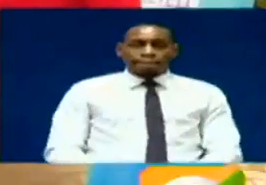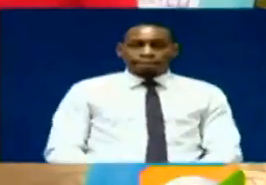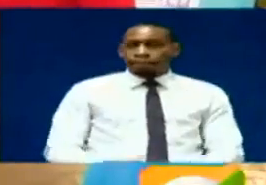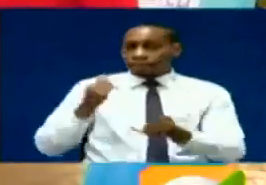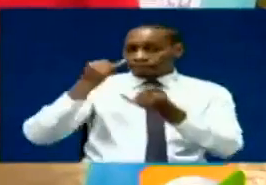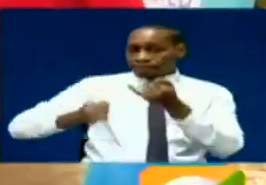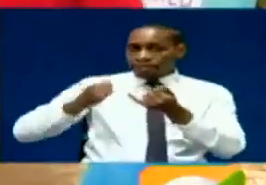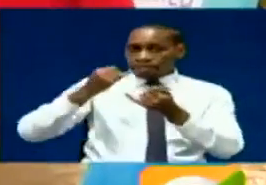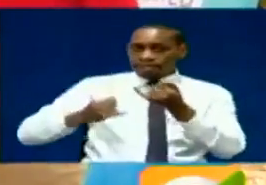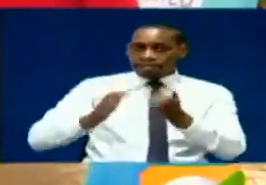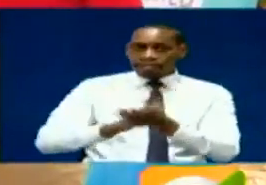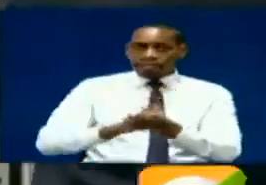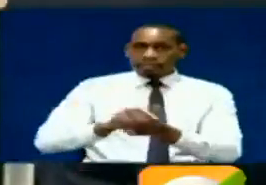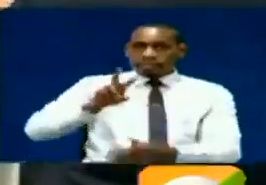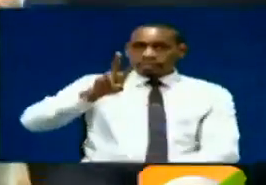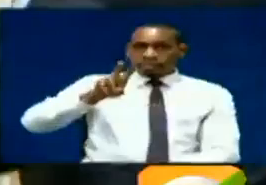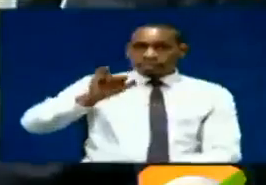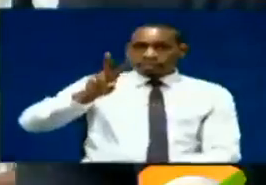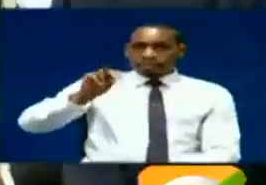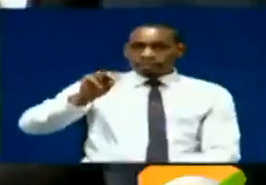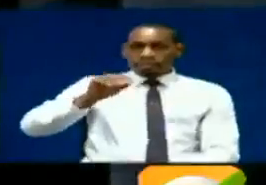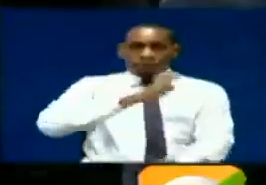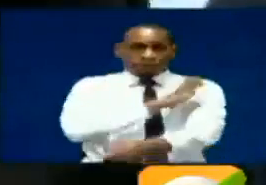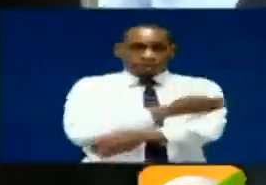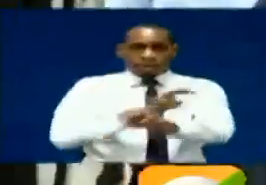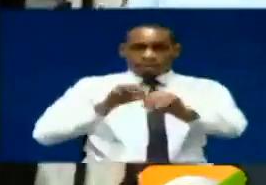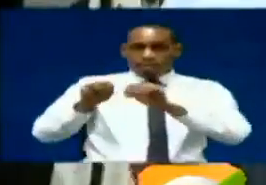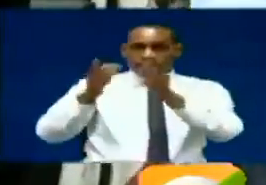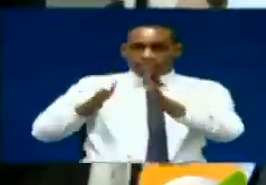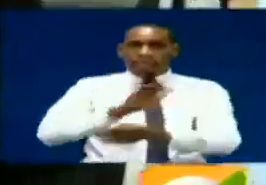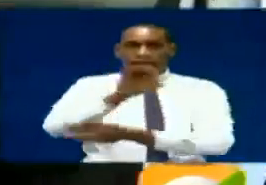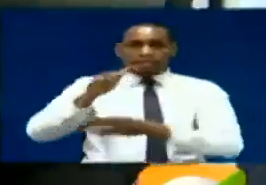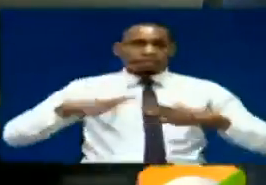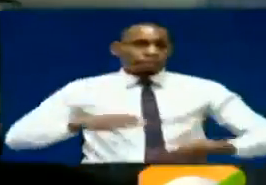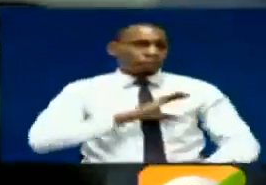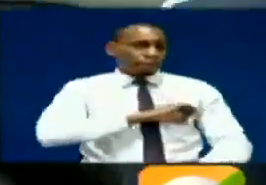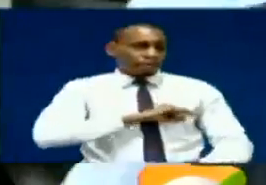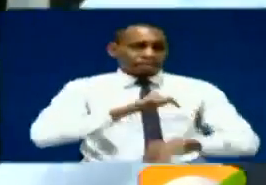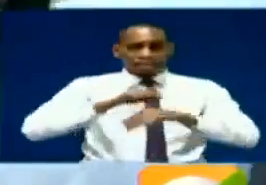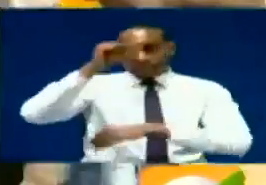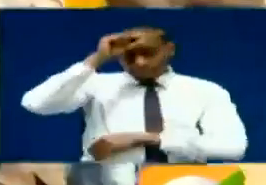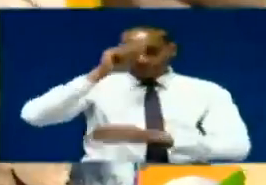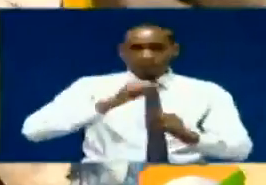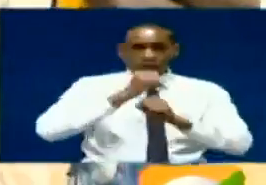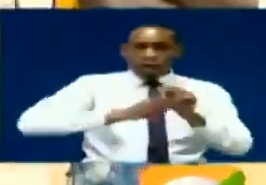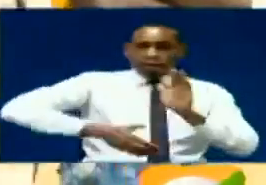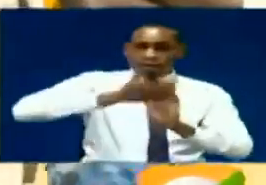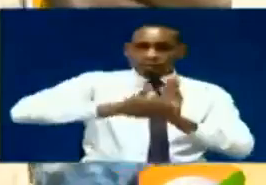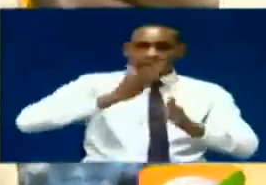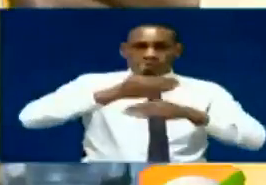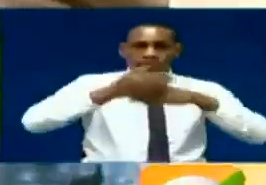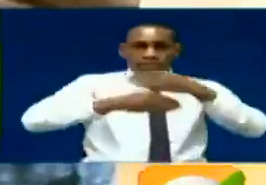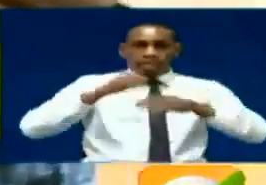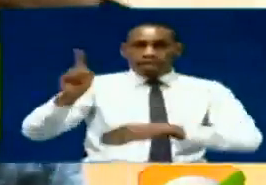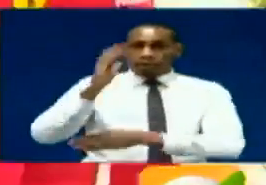Finally, Vivo Energy Managing Director Peter Murungi has urged Kenyans to be patient as the government speeds up construction of the